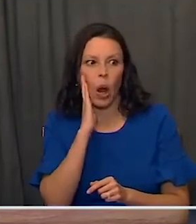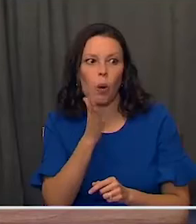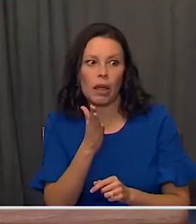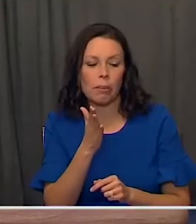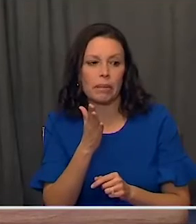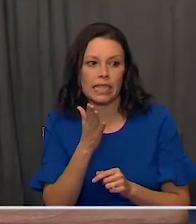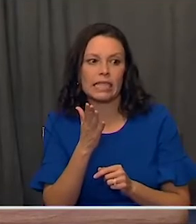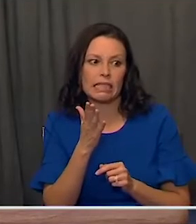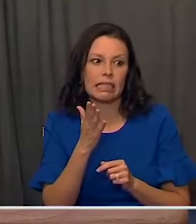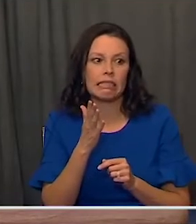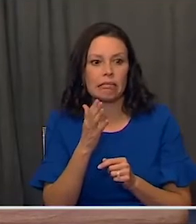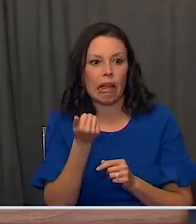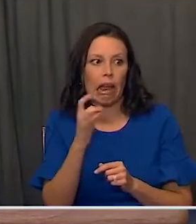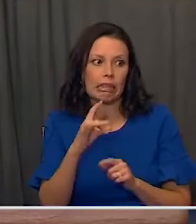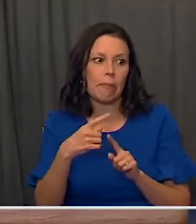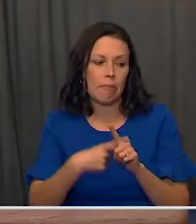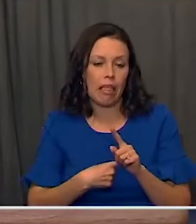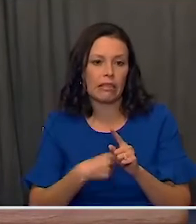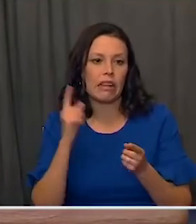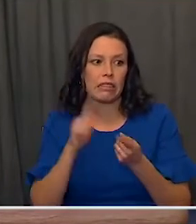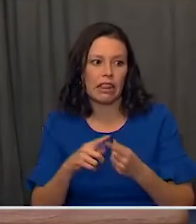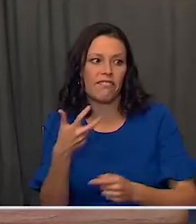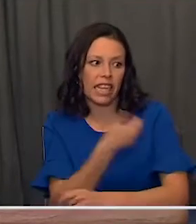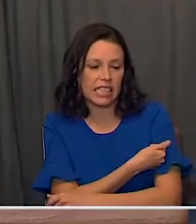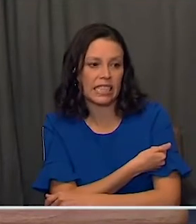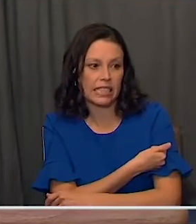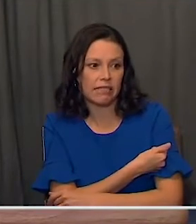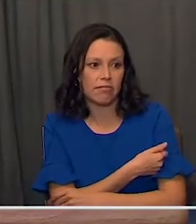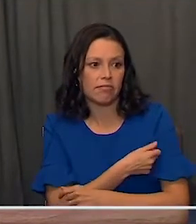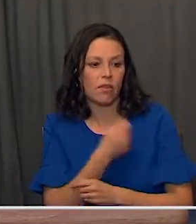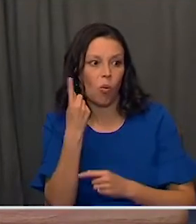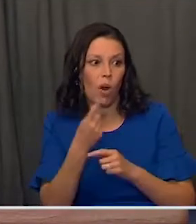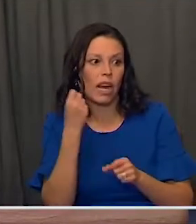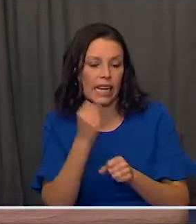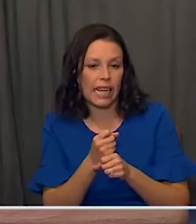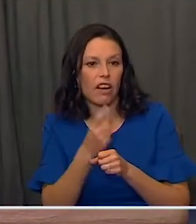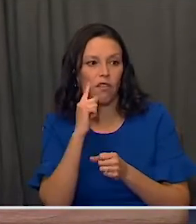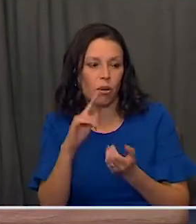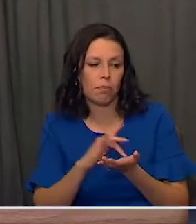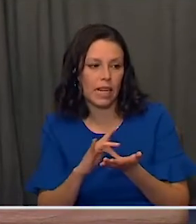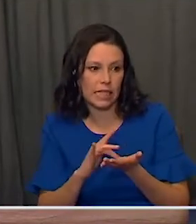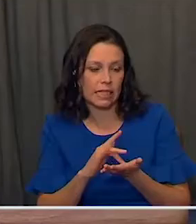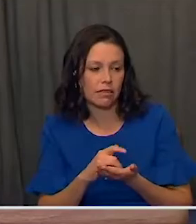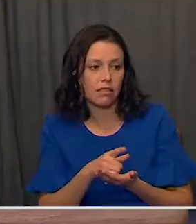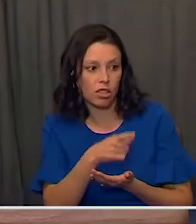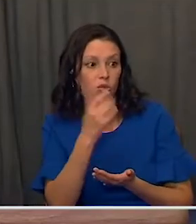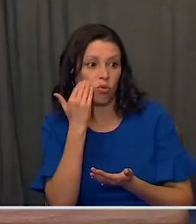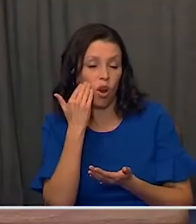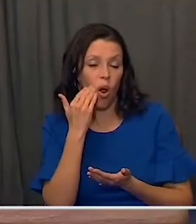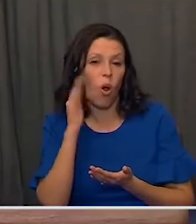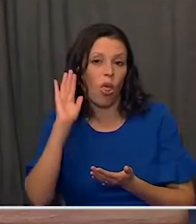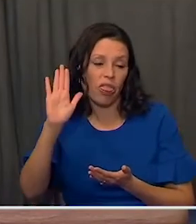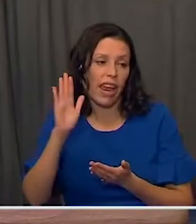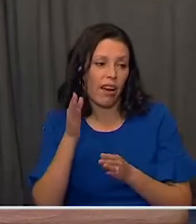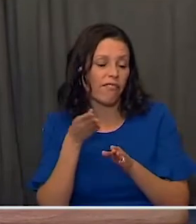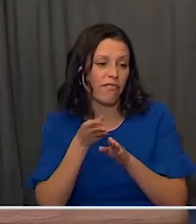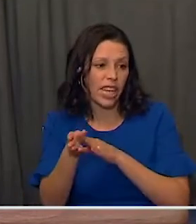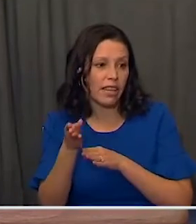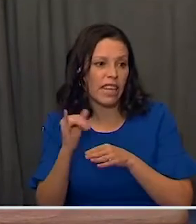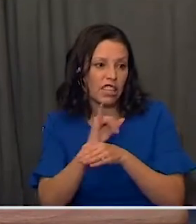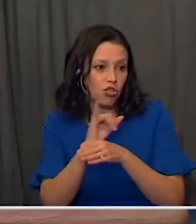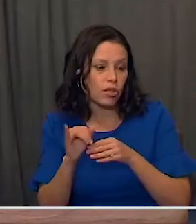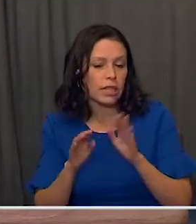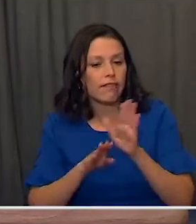optimistically 18 months for a vaccine, over a year for therapeutics. You know the drug industry, you know drug development.